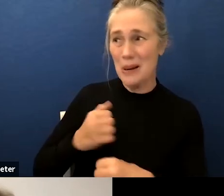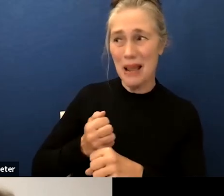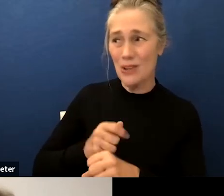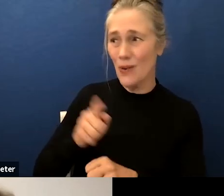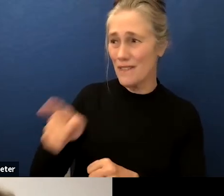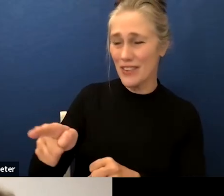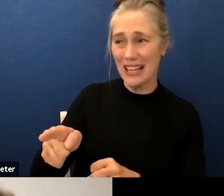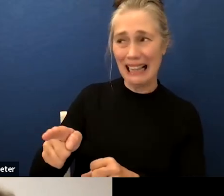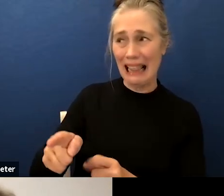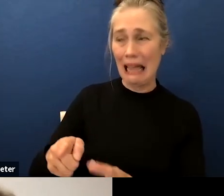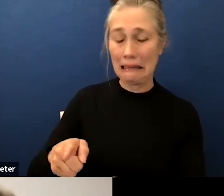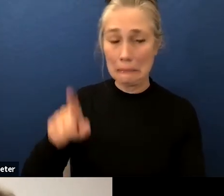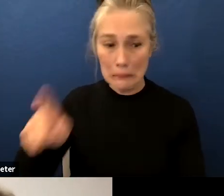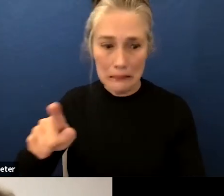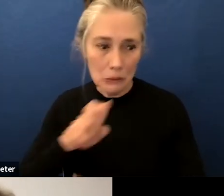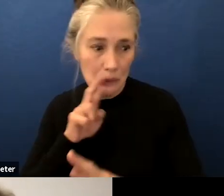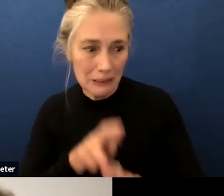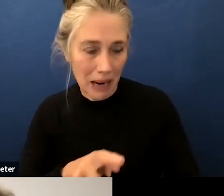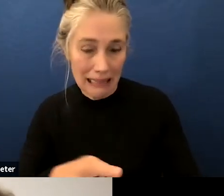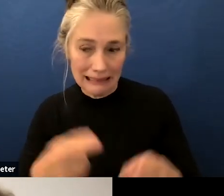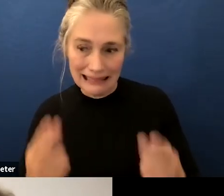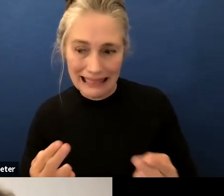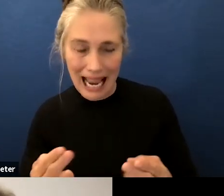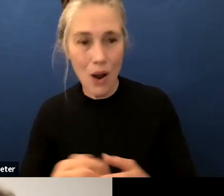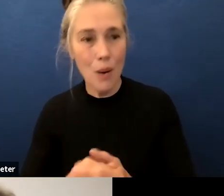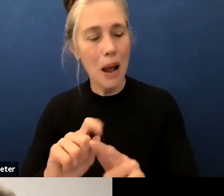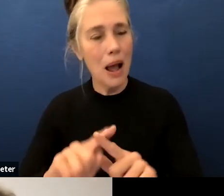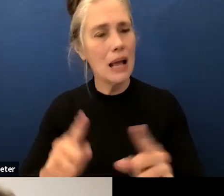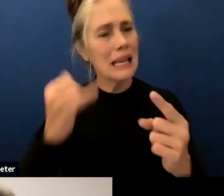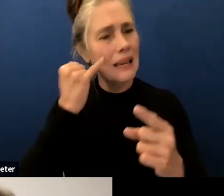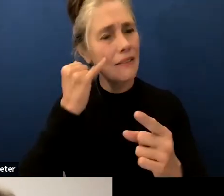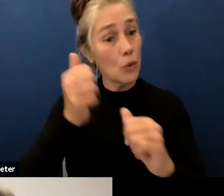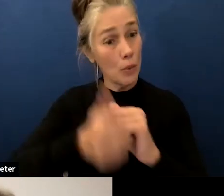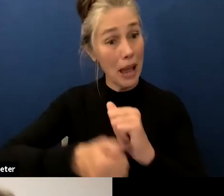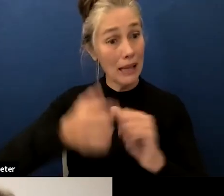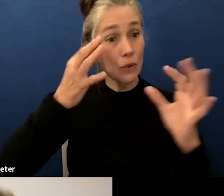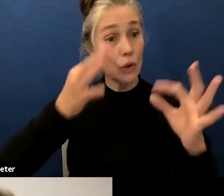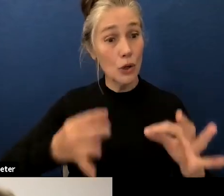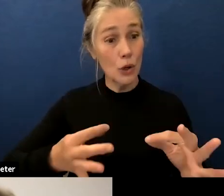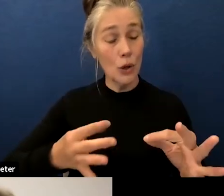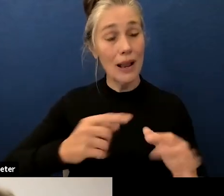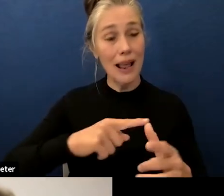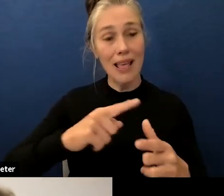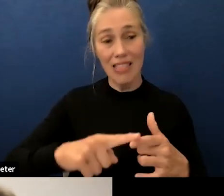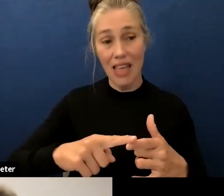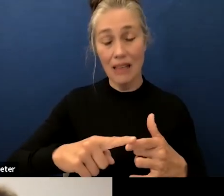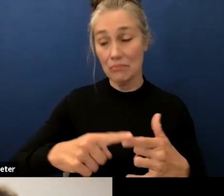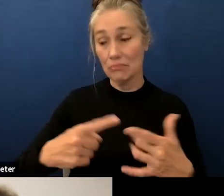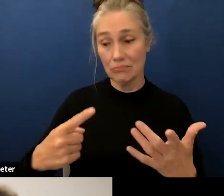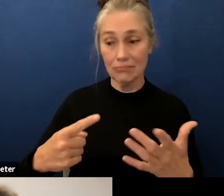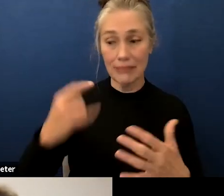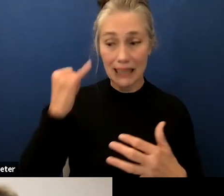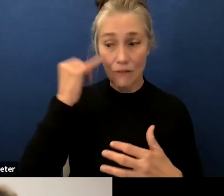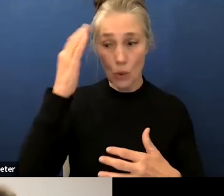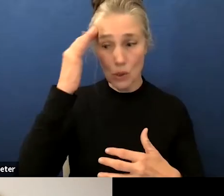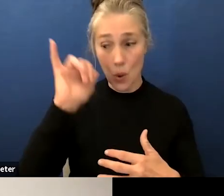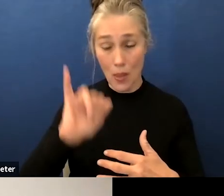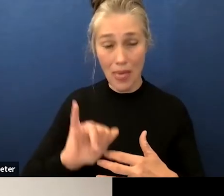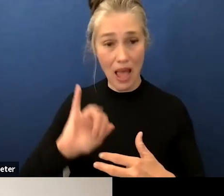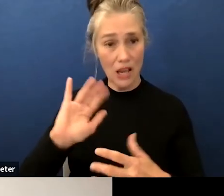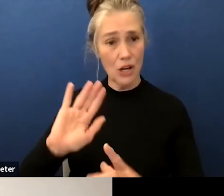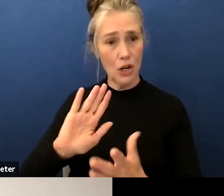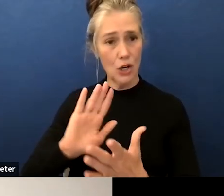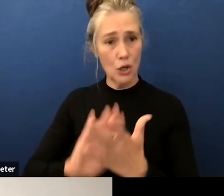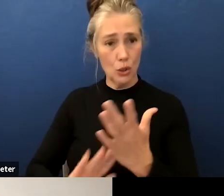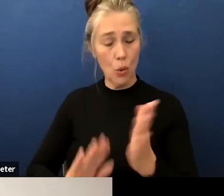not pass this resolution I think we should all know that at least and then we can move forward so I can what I am hearing